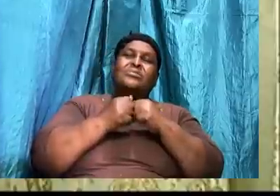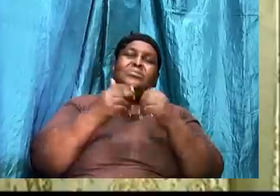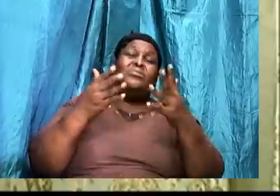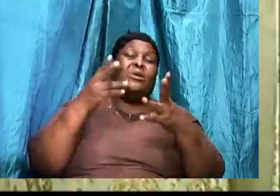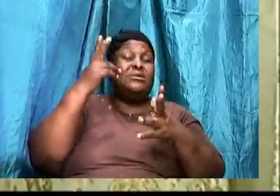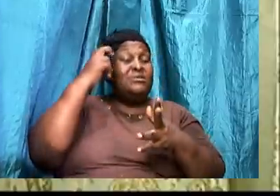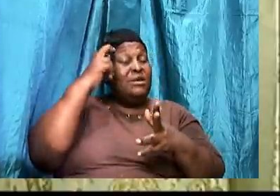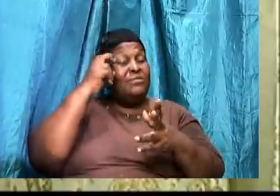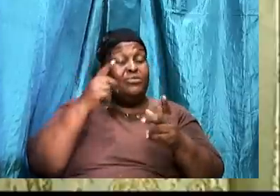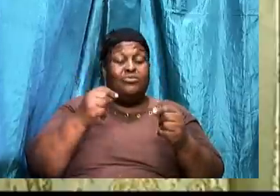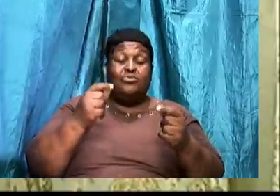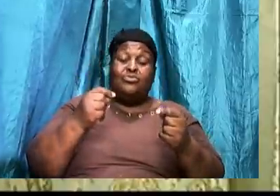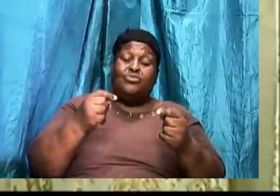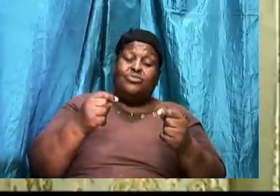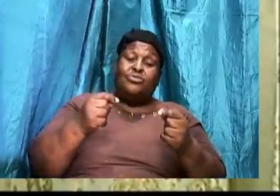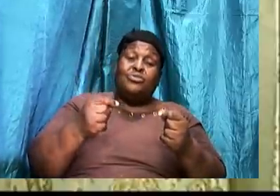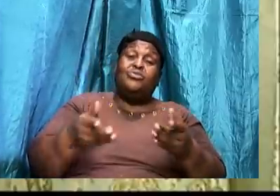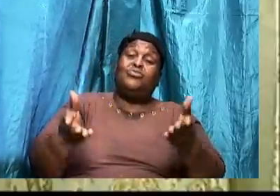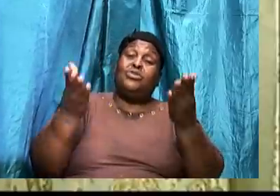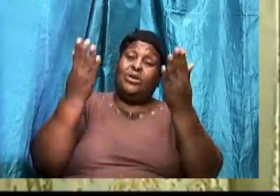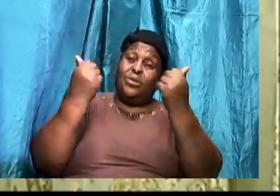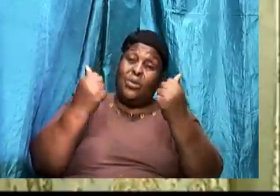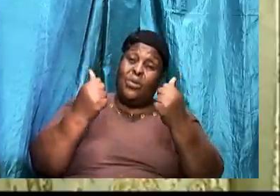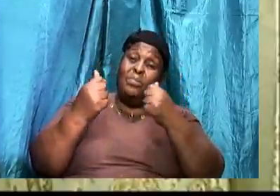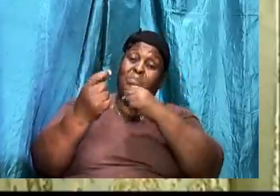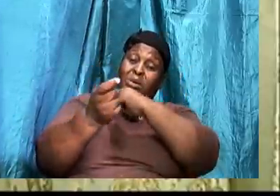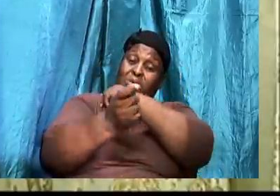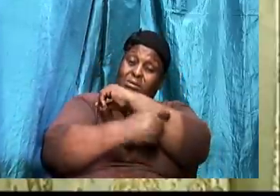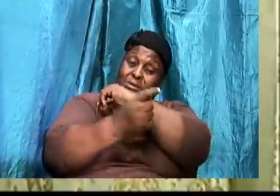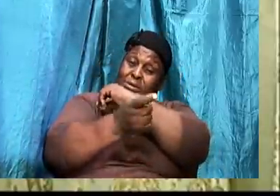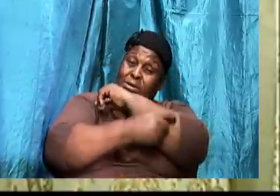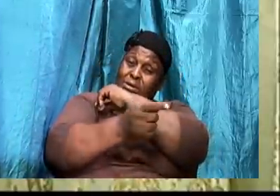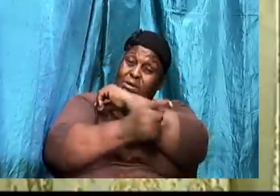will do. He will come. And he will tempt us.